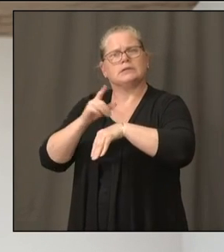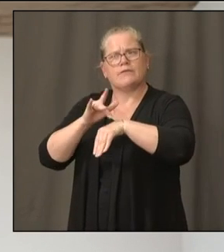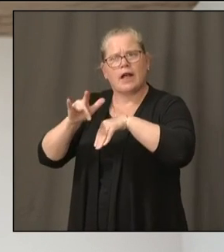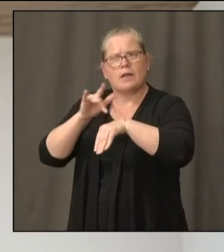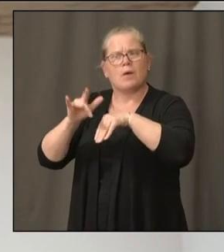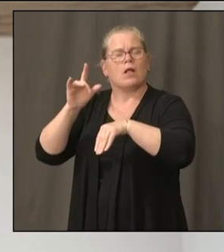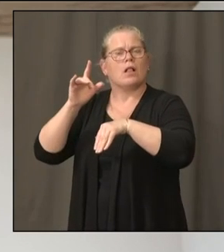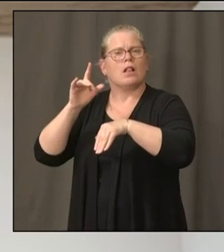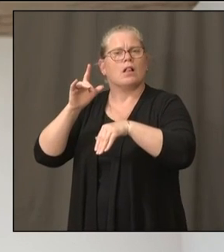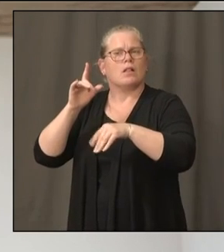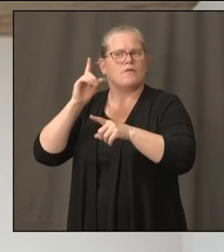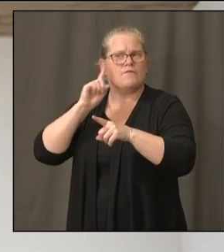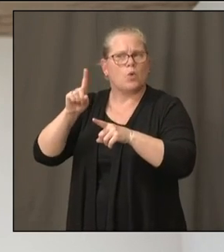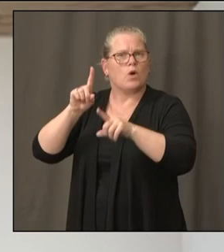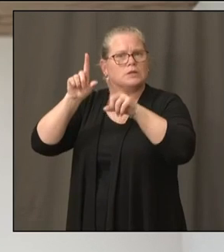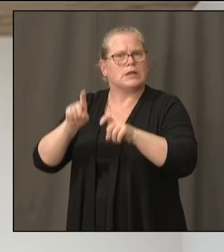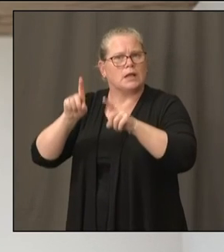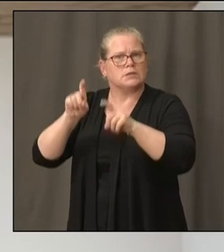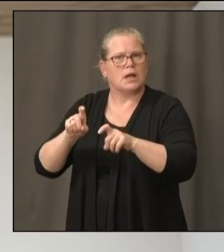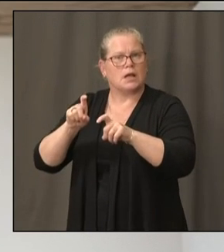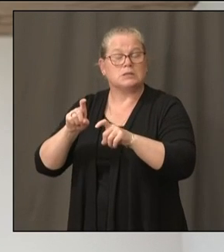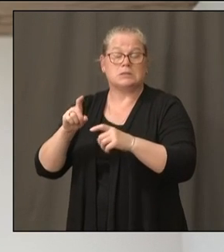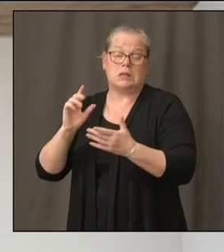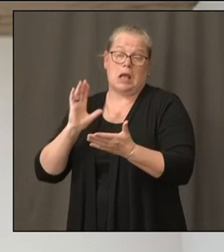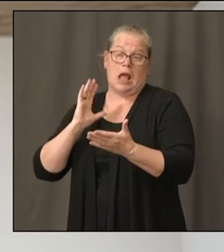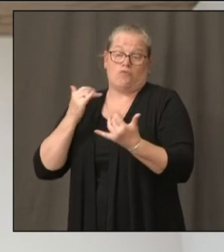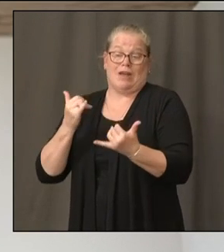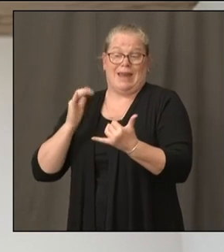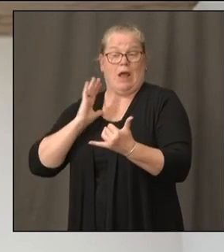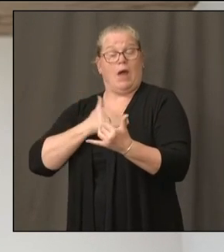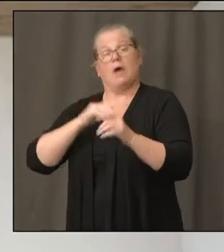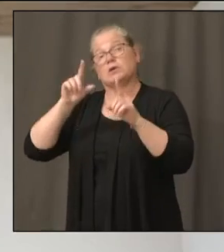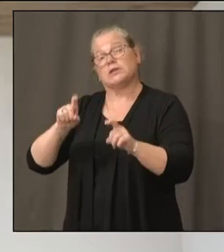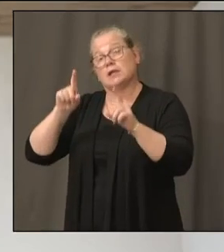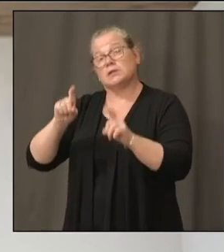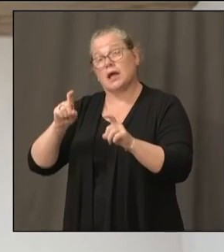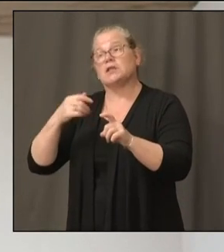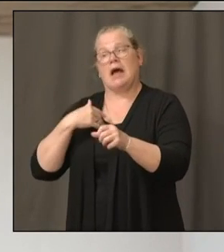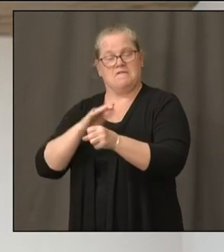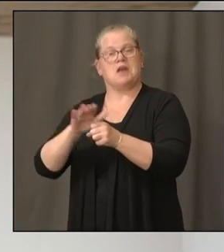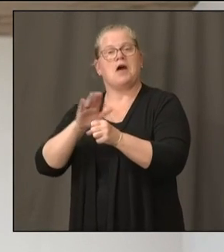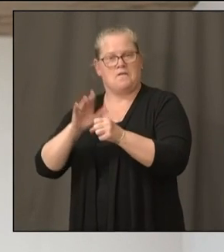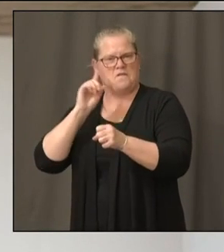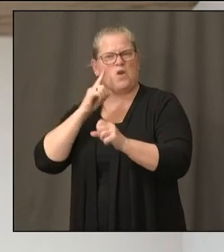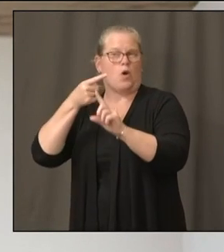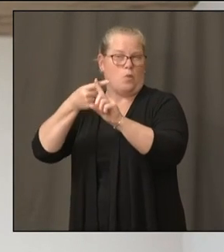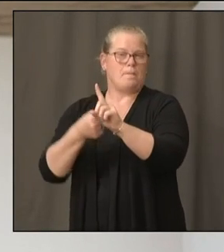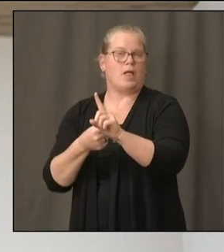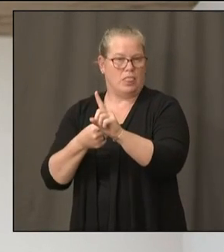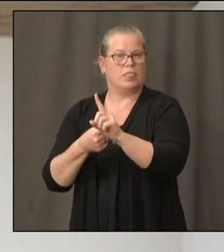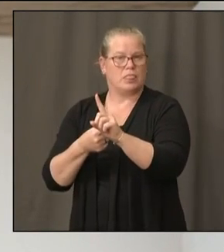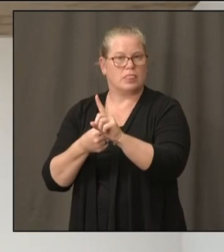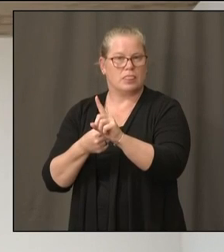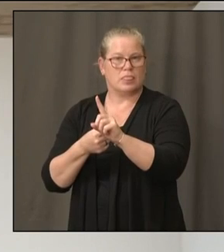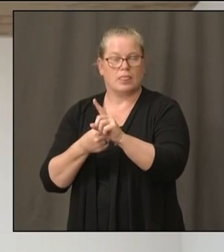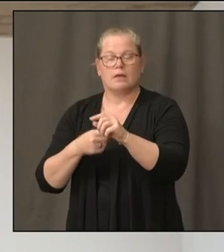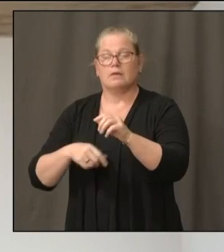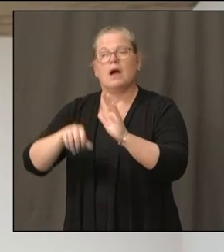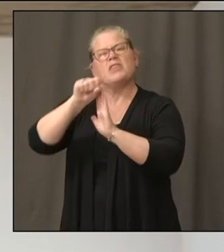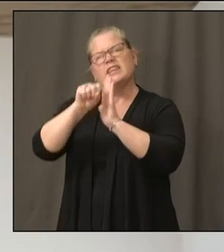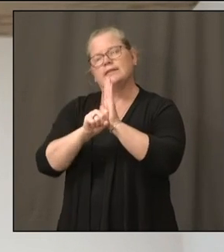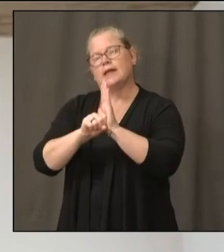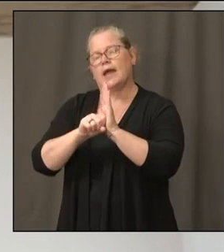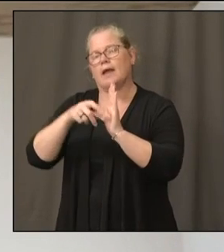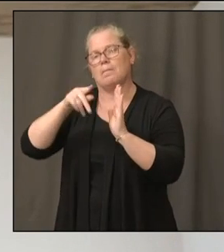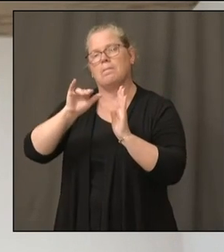I can say that we're good for the next month or so, at least at the state public health laboratory. Part of the issue